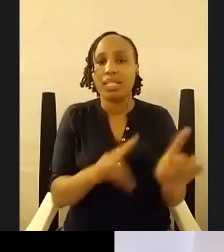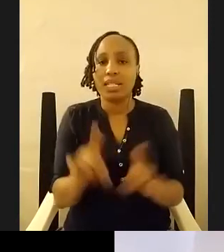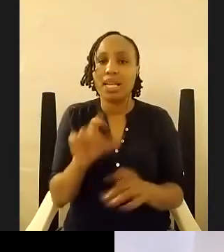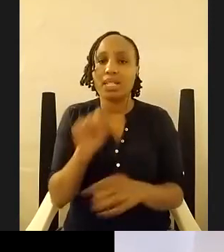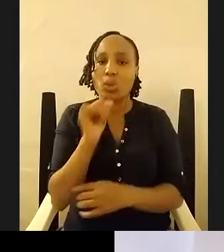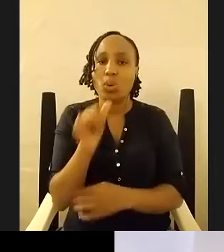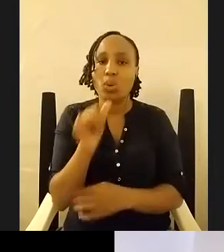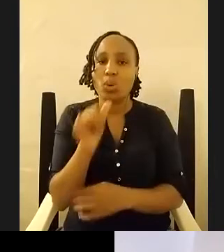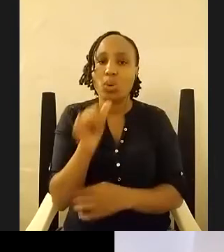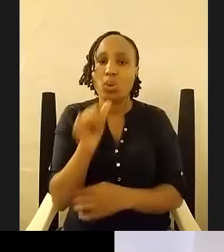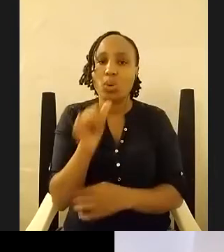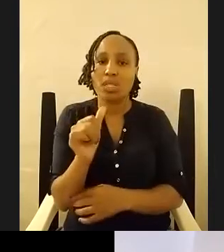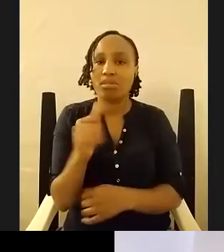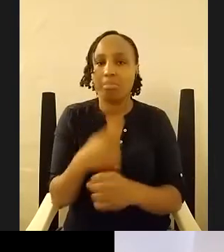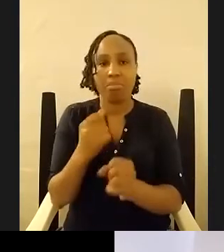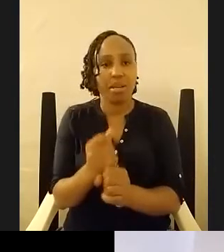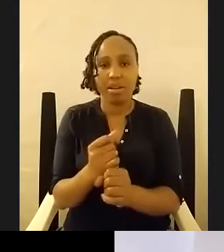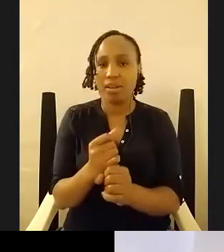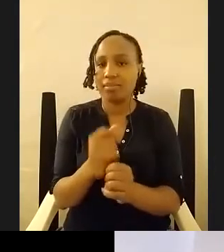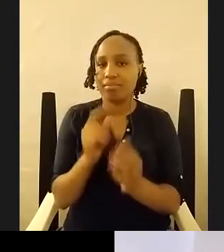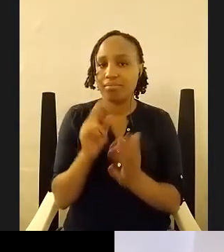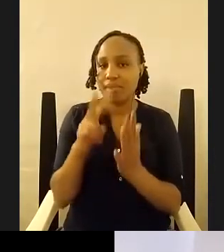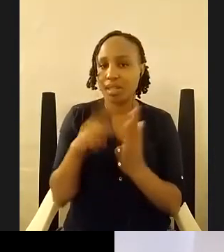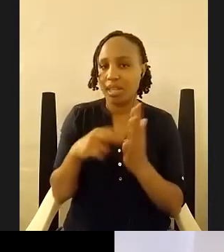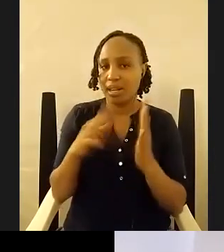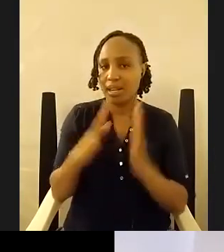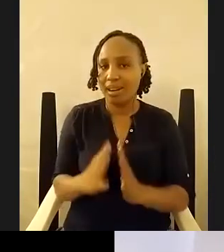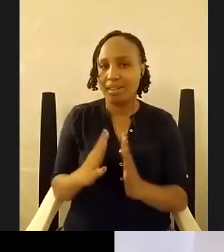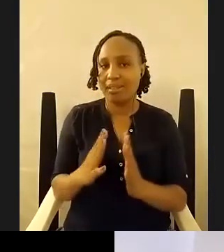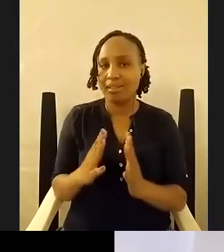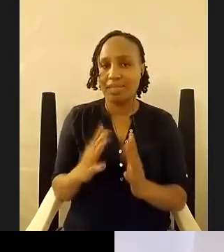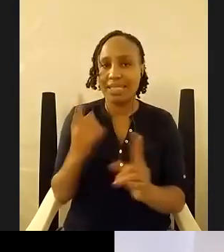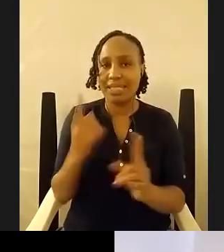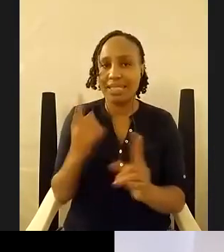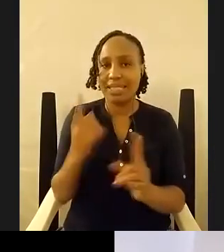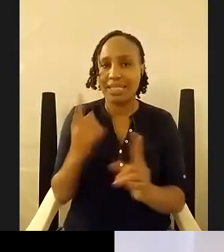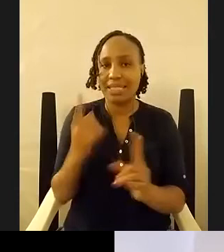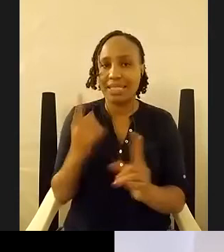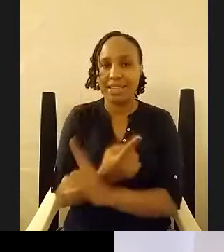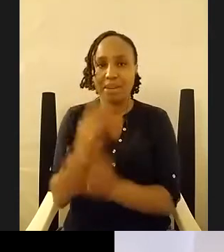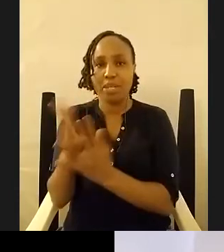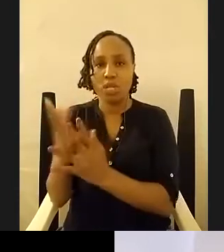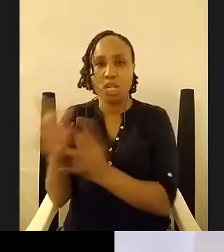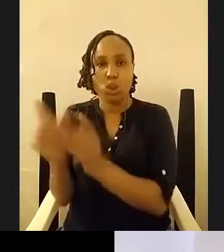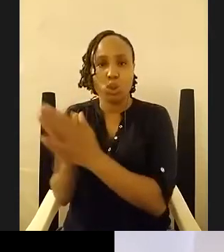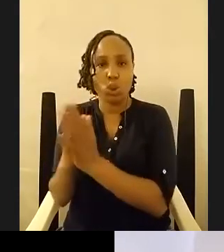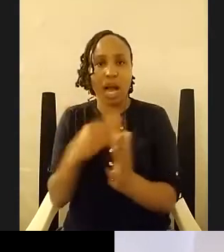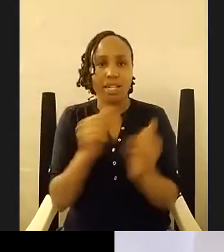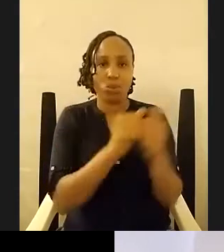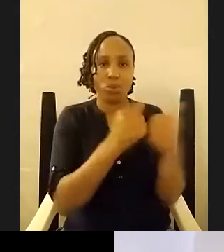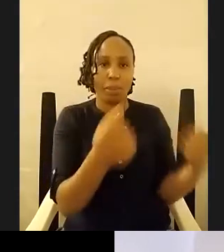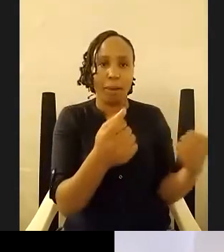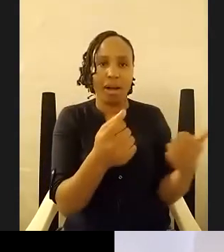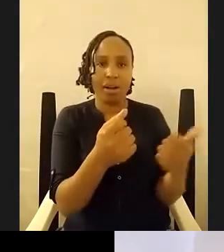the reader confront you know it's the difference between a short story and a newspaper article how do we how do we manipulate language